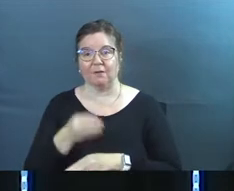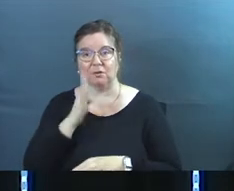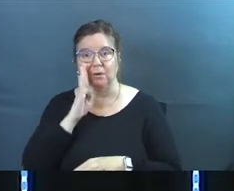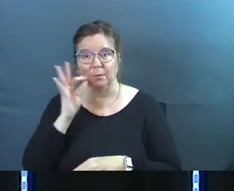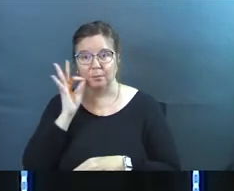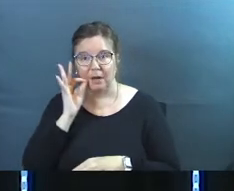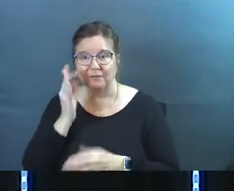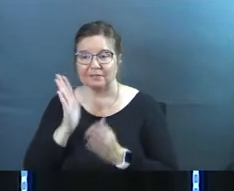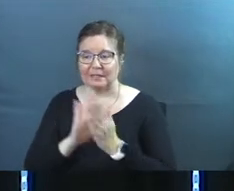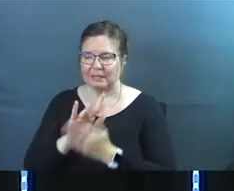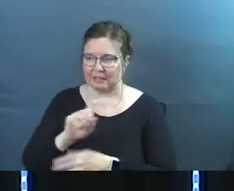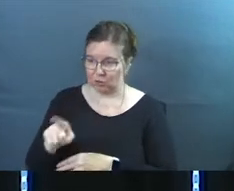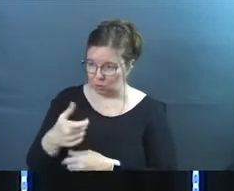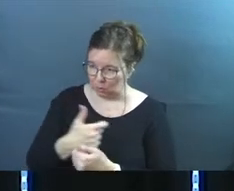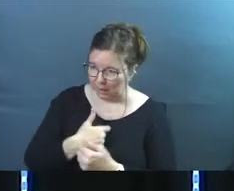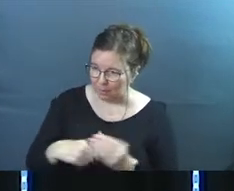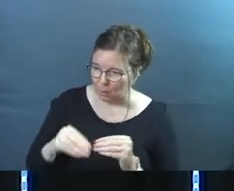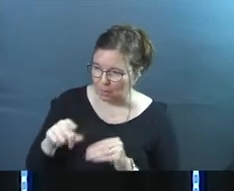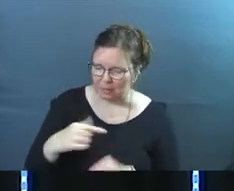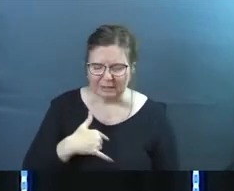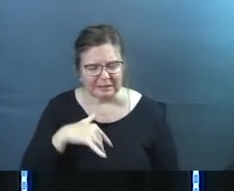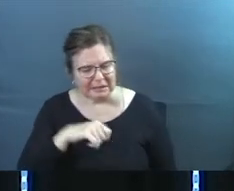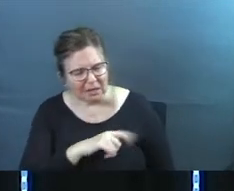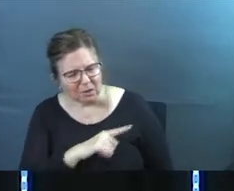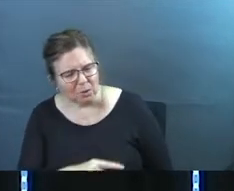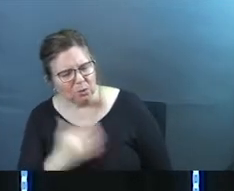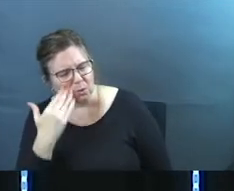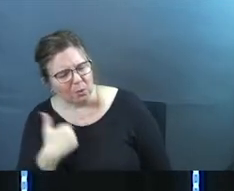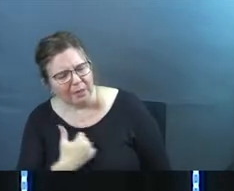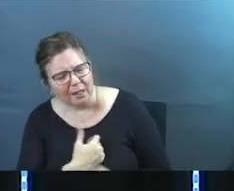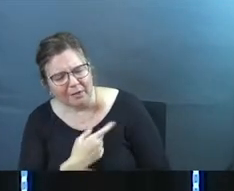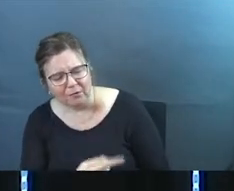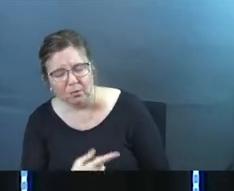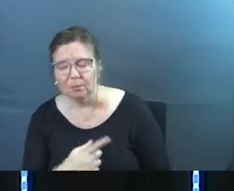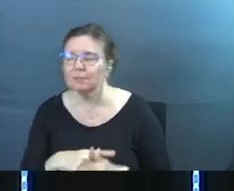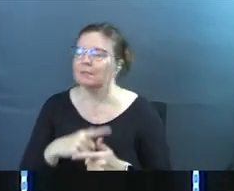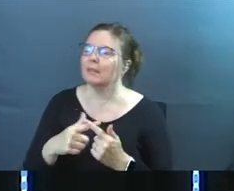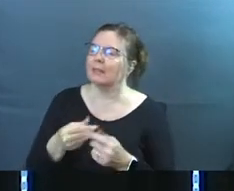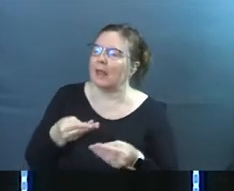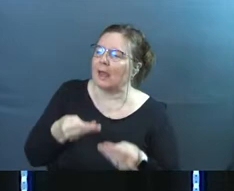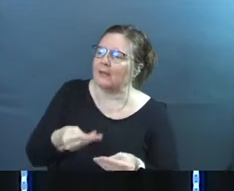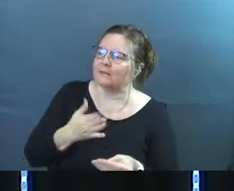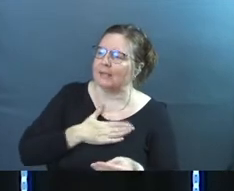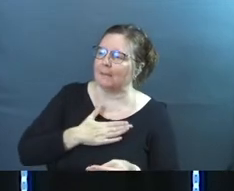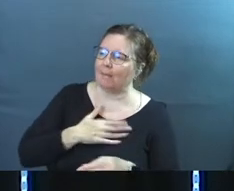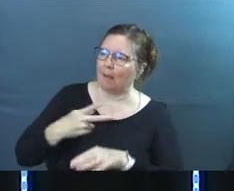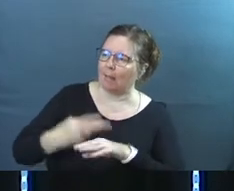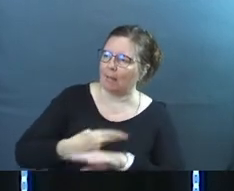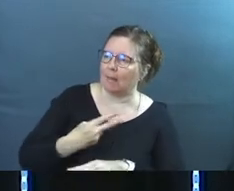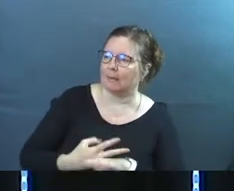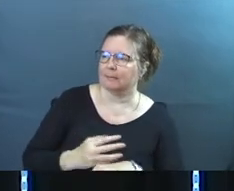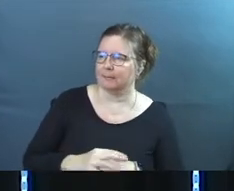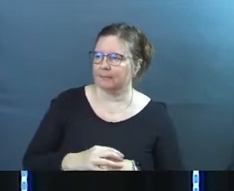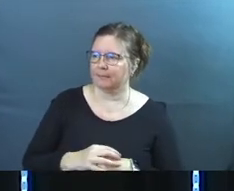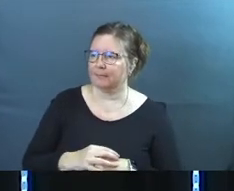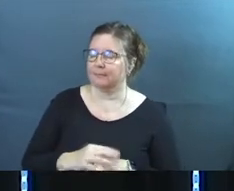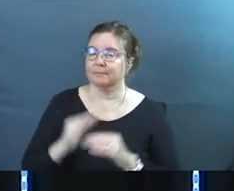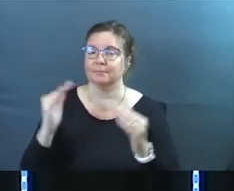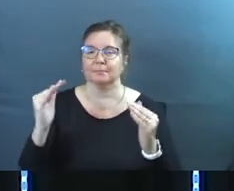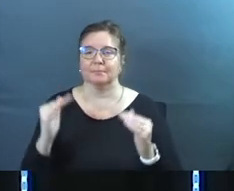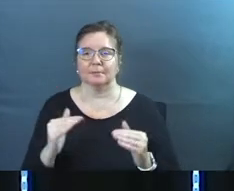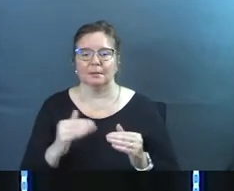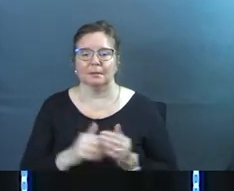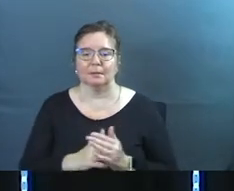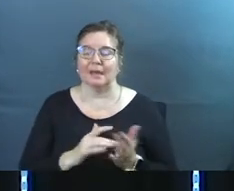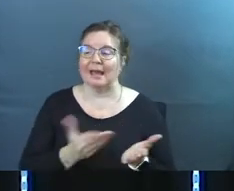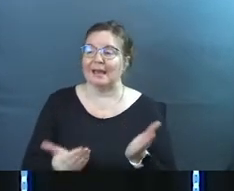Simon son of John, do you love me more than these? Yes, Lord. Peter replied, you know that I love you. Then feed my lambs. Jesus told him. Verse 16. Jesus